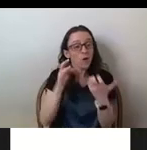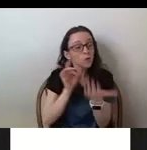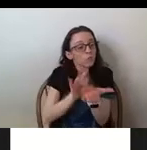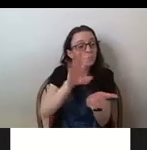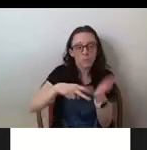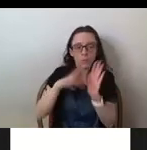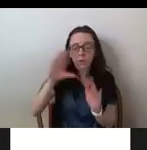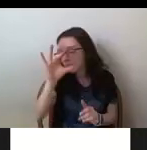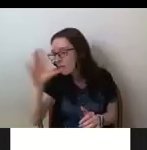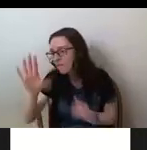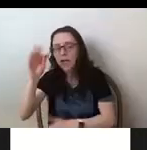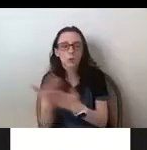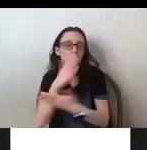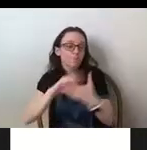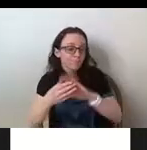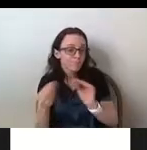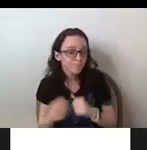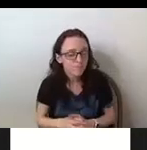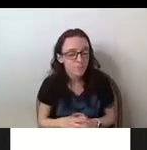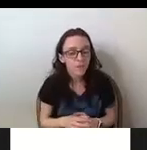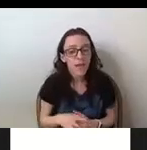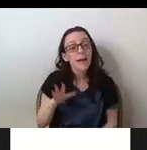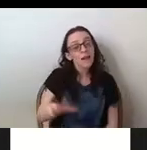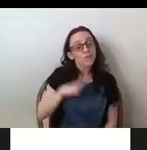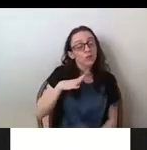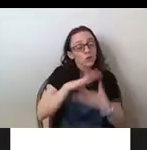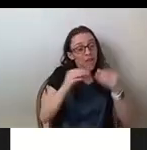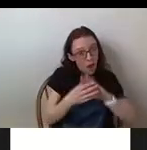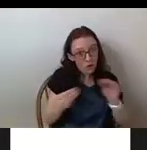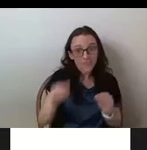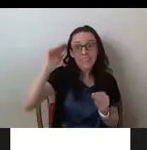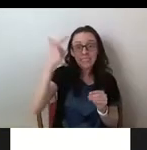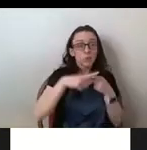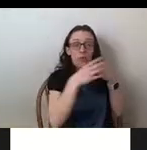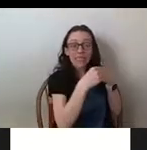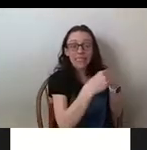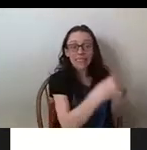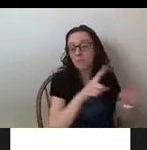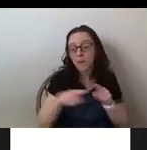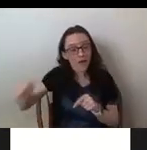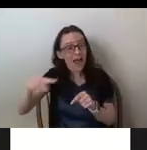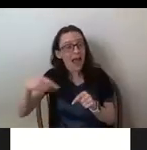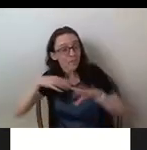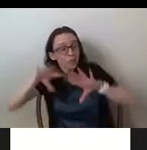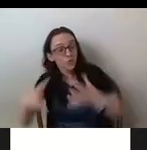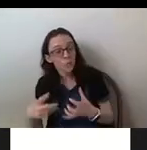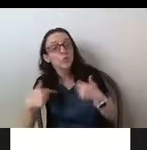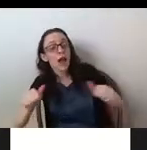Secondly, while official narratives tend to drive the story, activist counter narratives are consistently reacting though there's sometimes a lag.